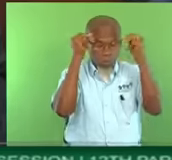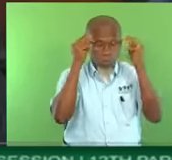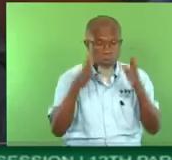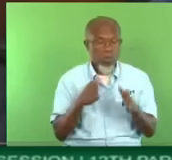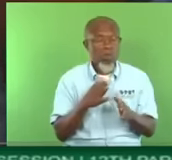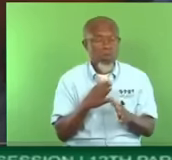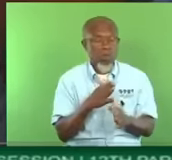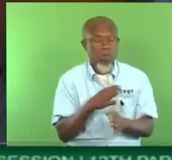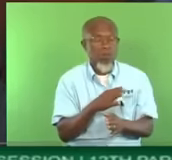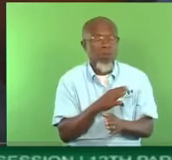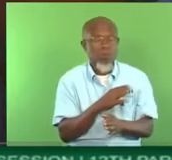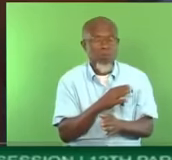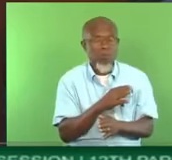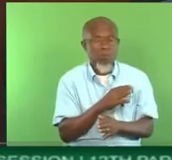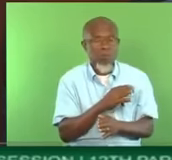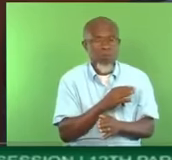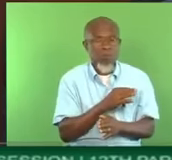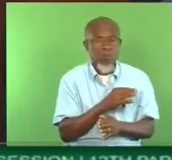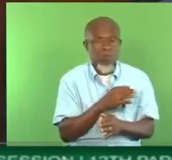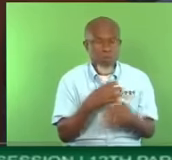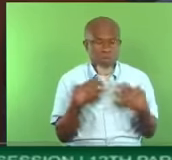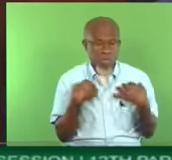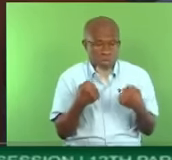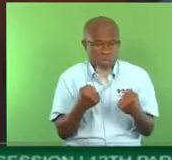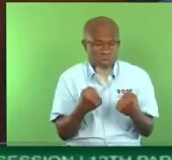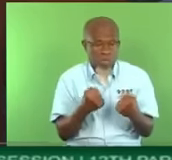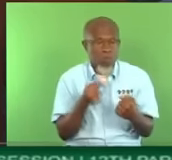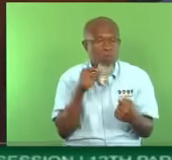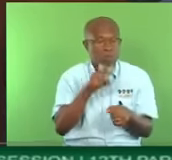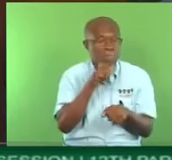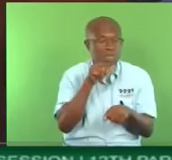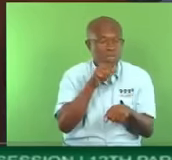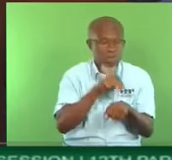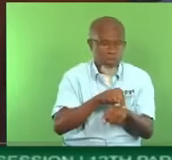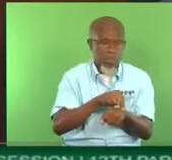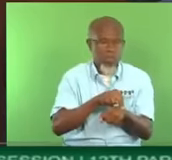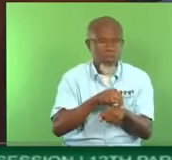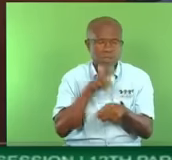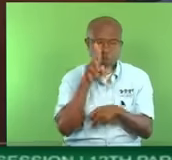Speaker, that it was the United National Congress and the People's Partnership